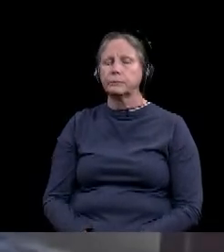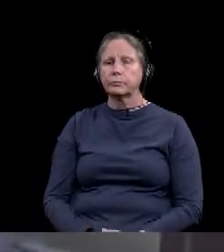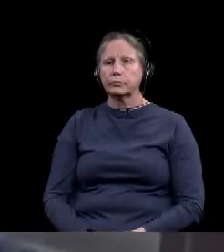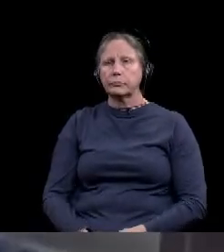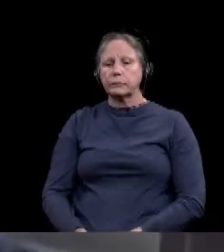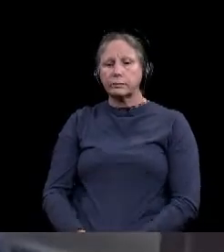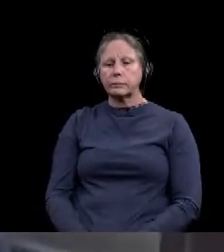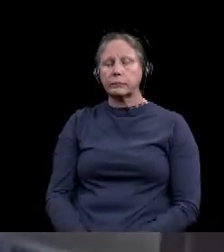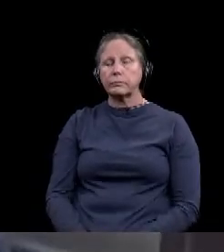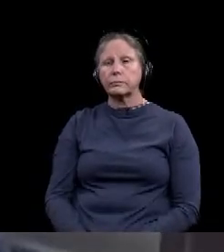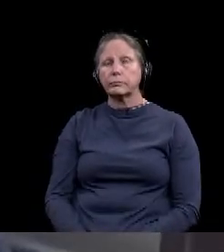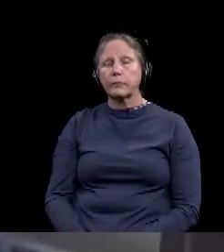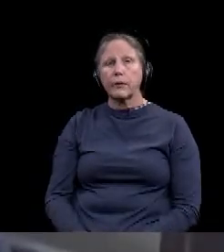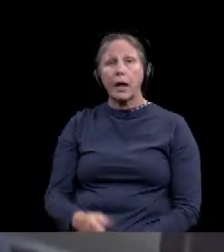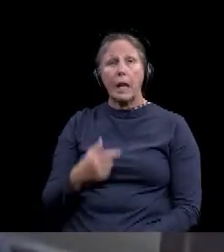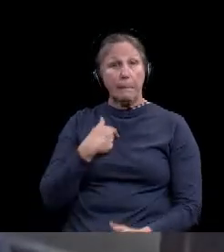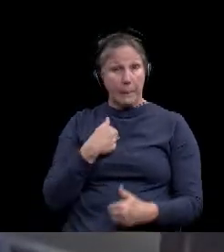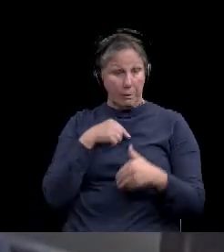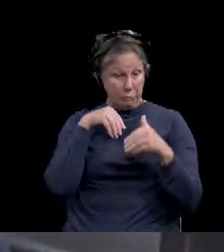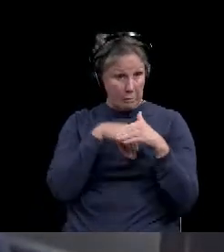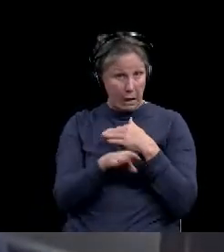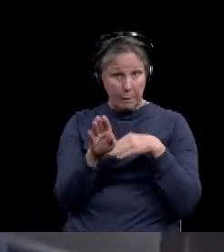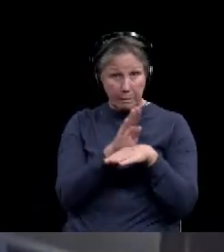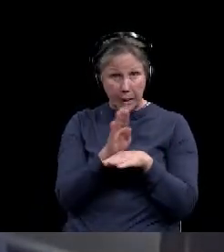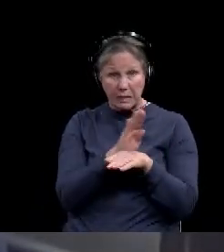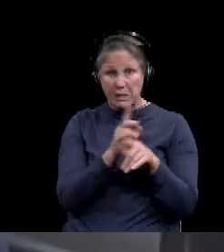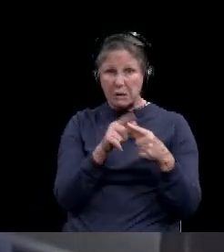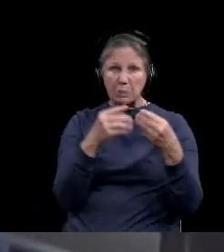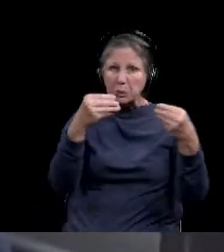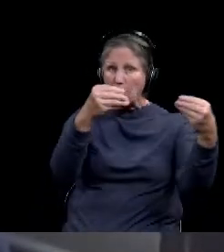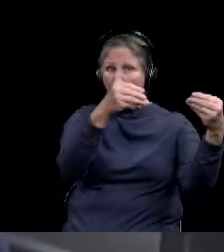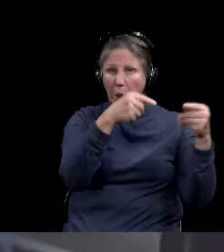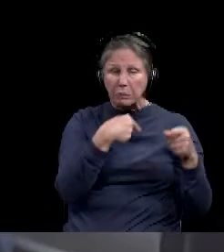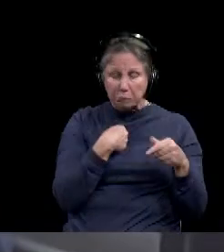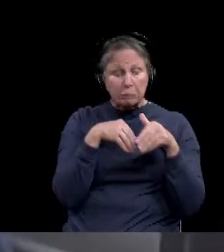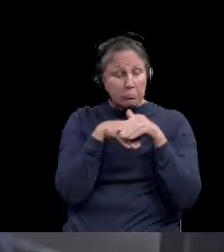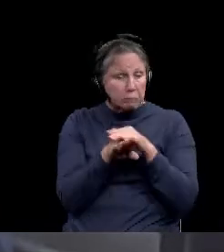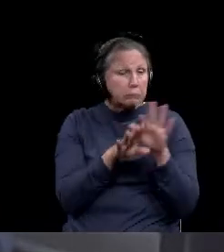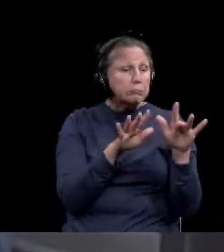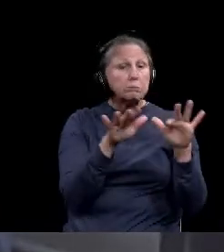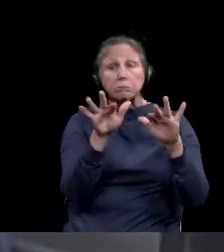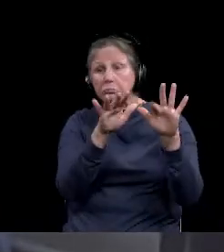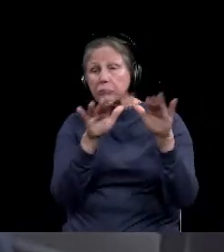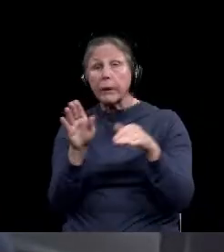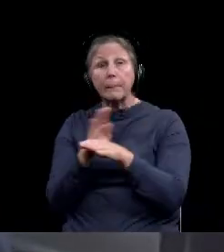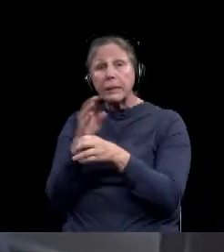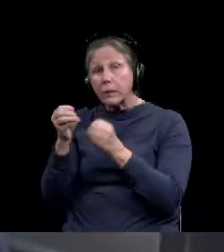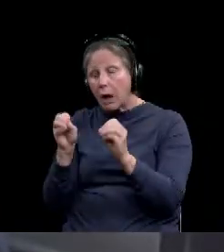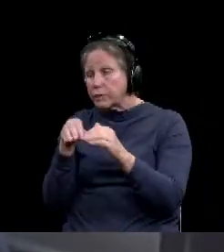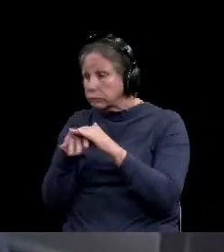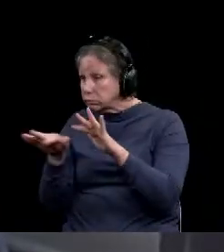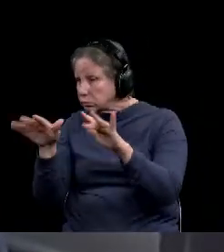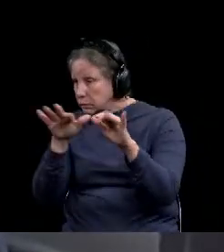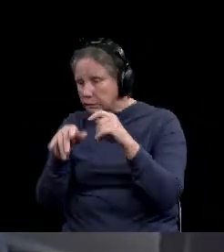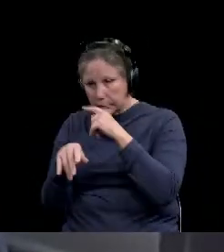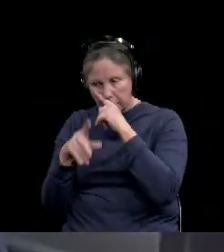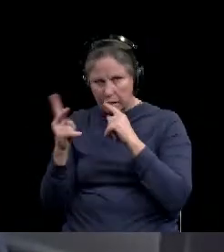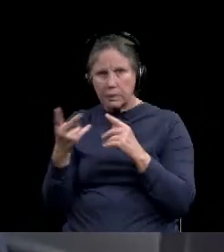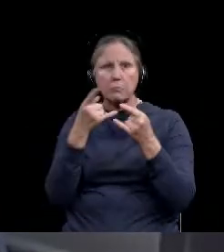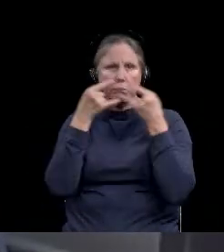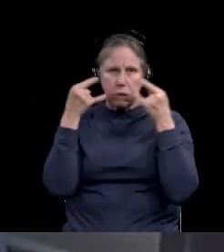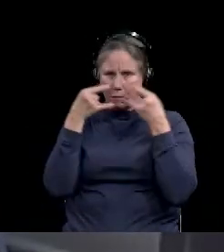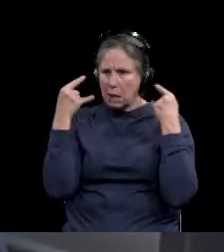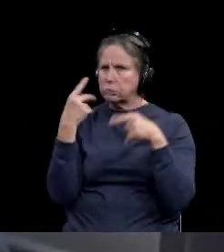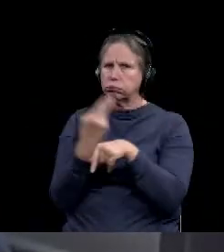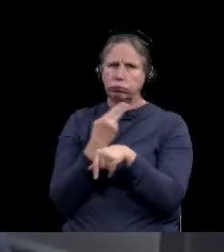go into, uh, businesses, uh, such as retail and, and, uh, business offices and places like that, see quite a bit of